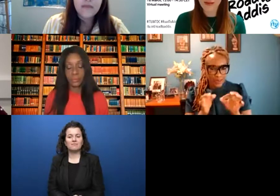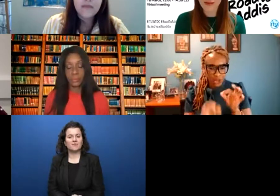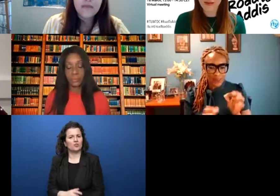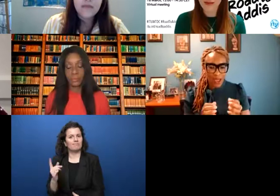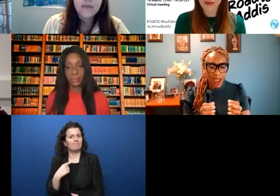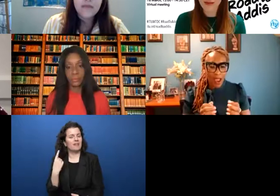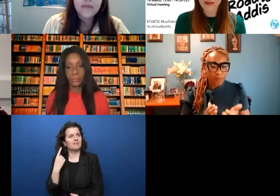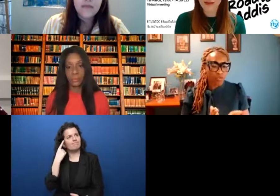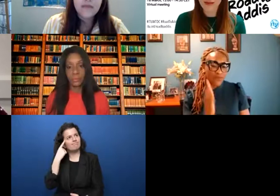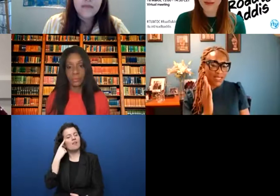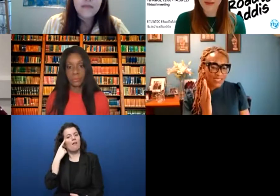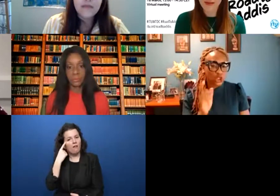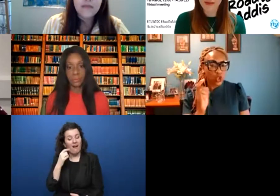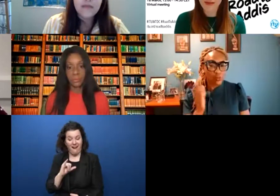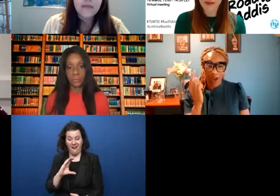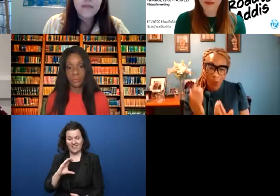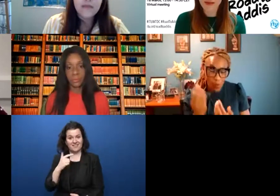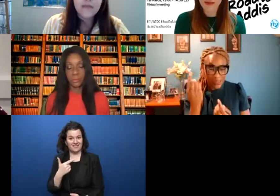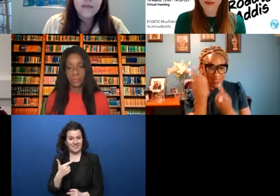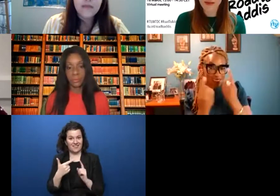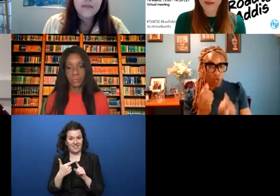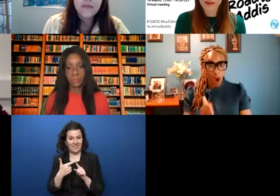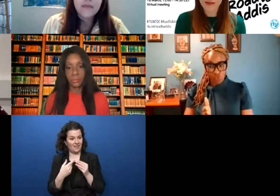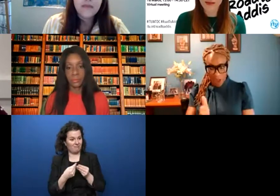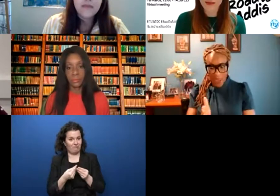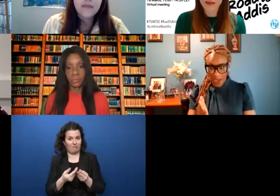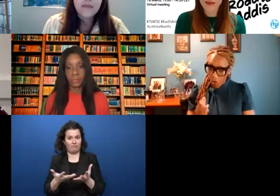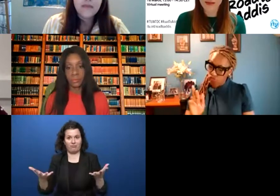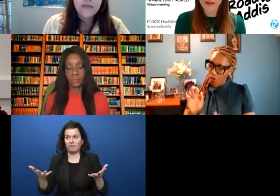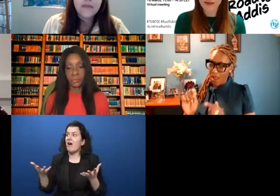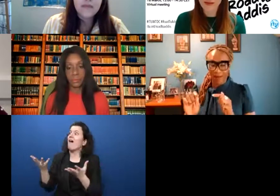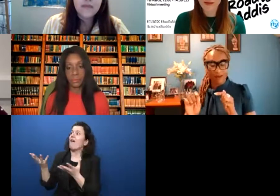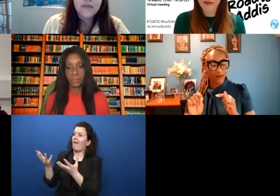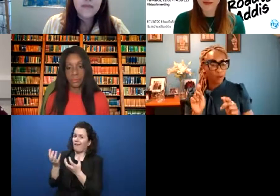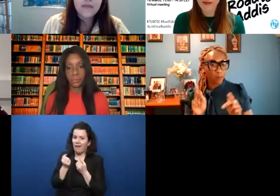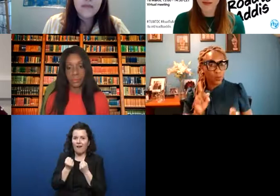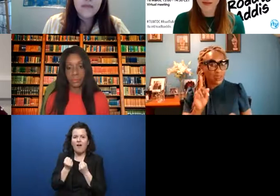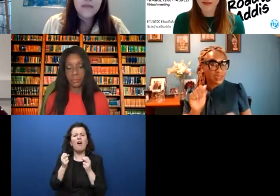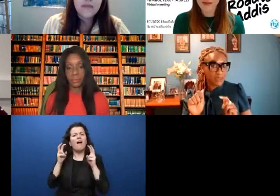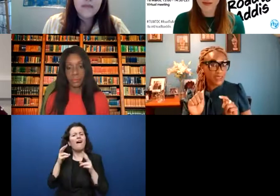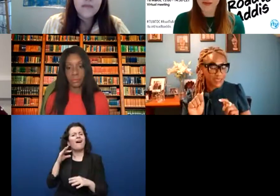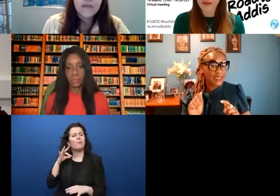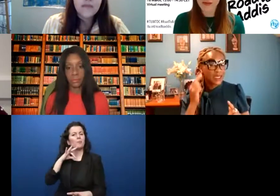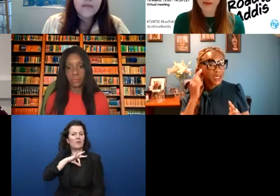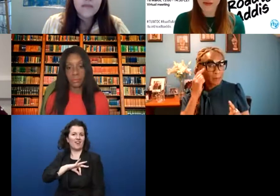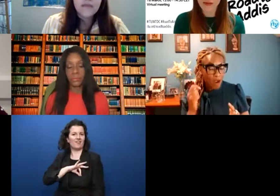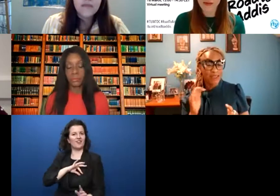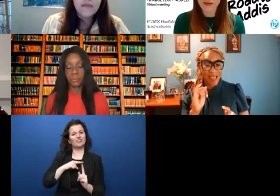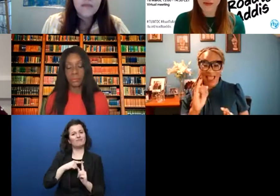Access to ICT is more than just a privilege. I think it should be considered a right,